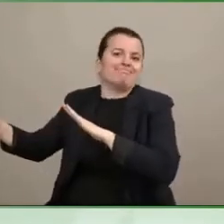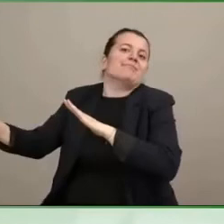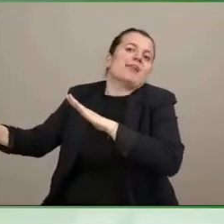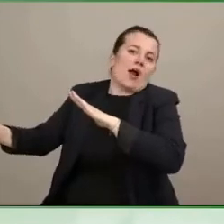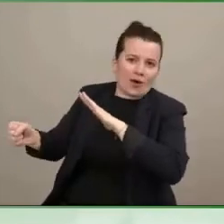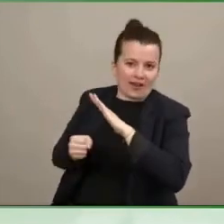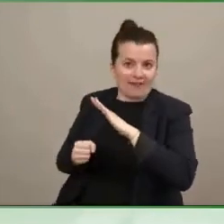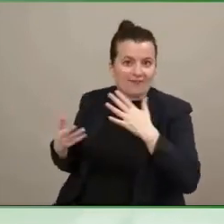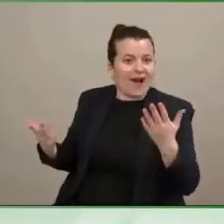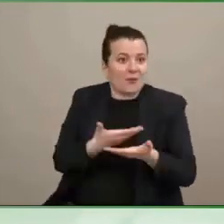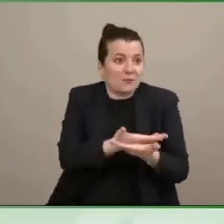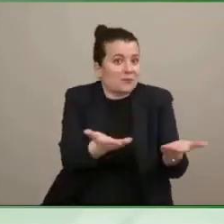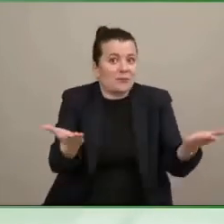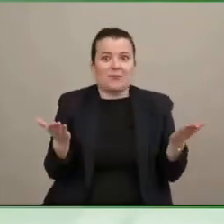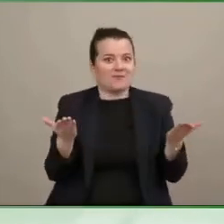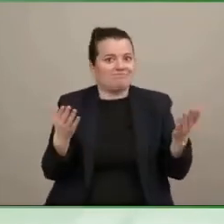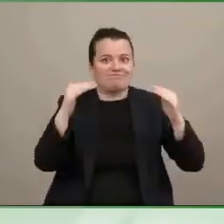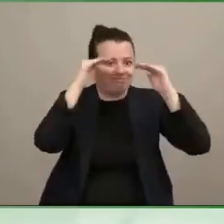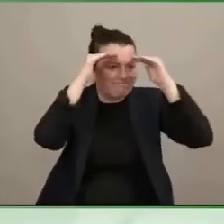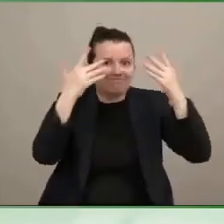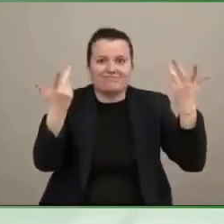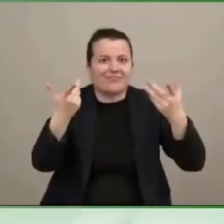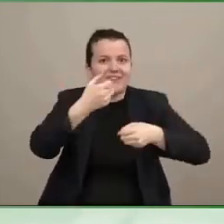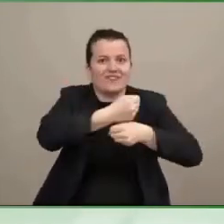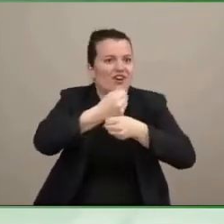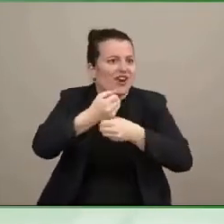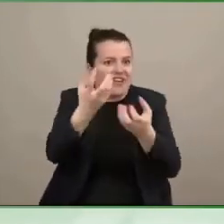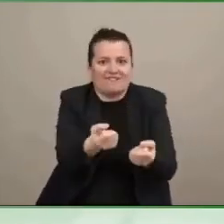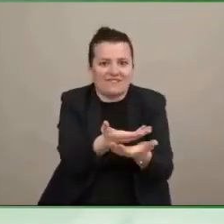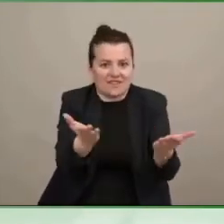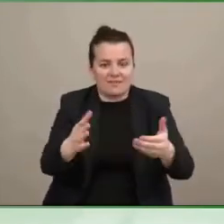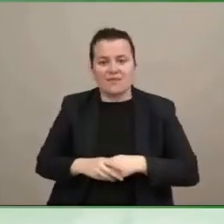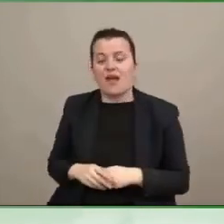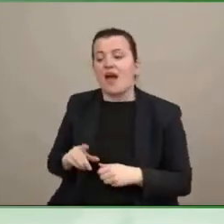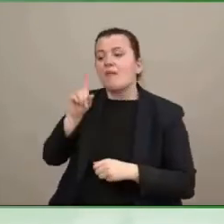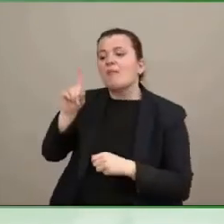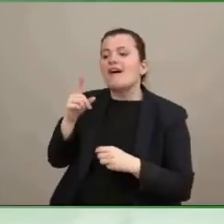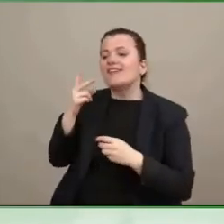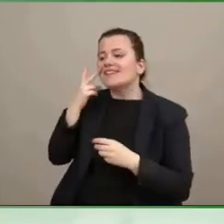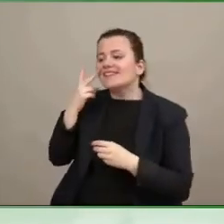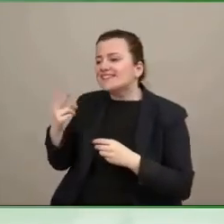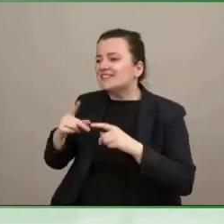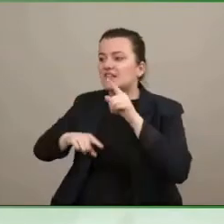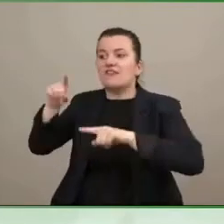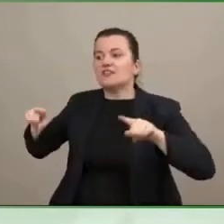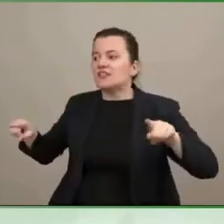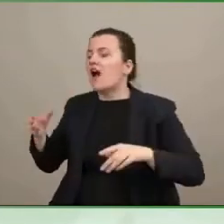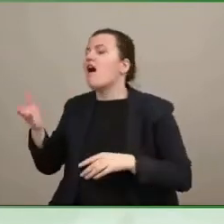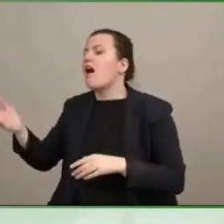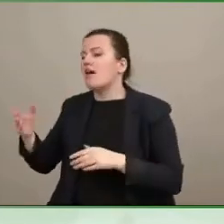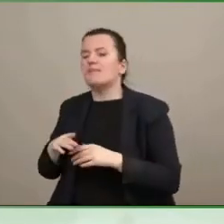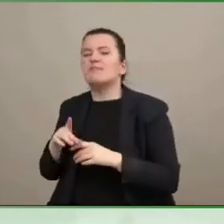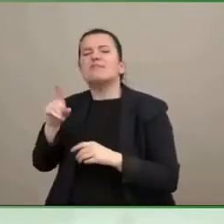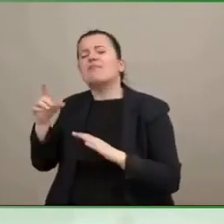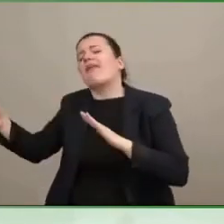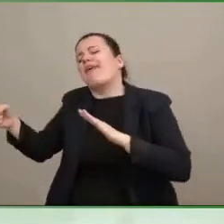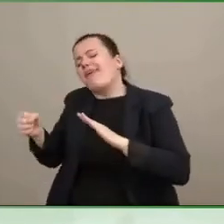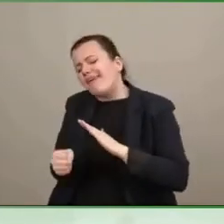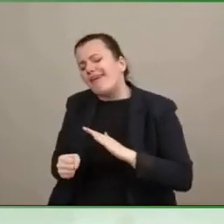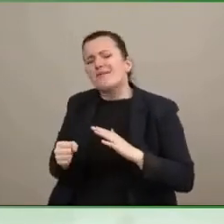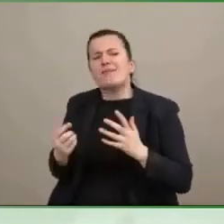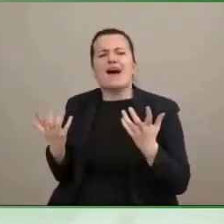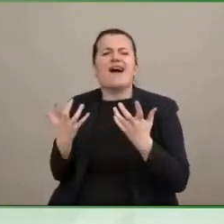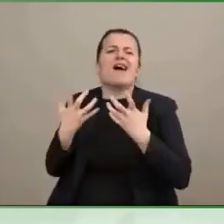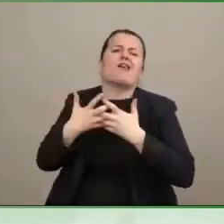definition of equality. And we never really saw true accommodations. We saw accommodations were an afterthought.